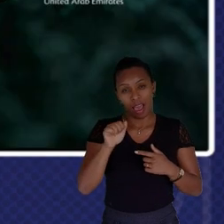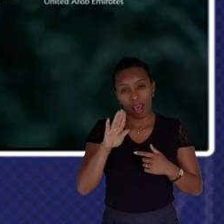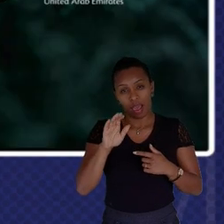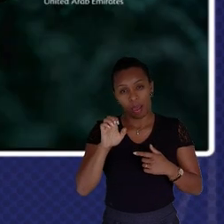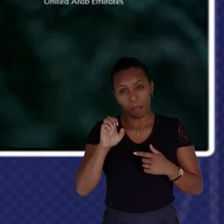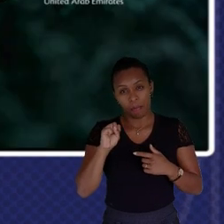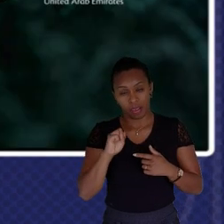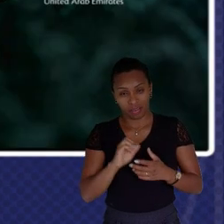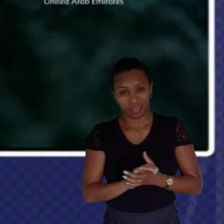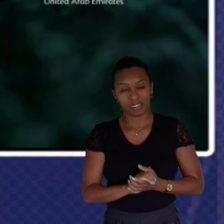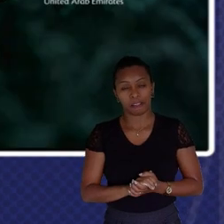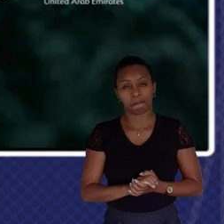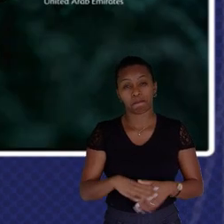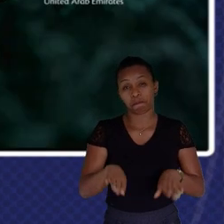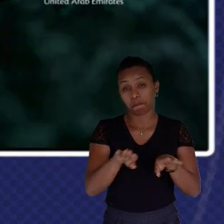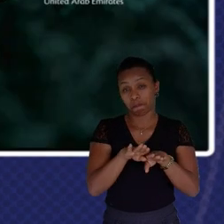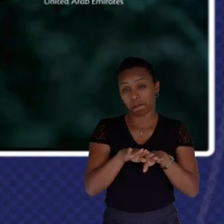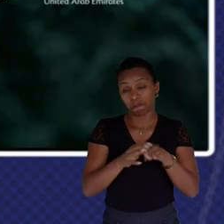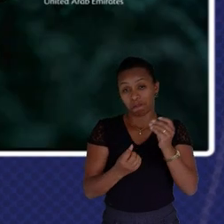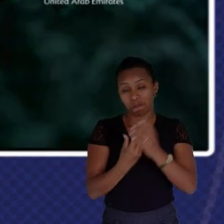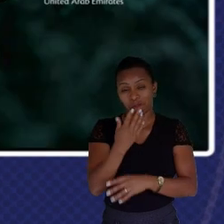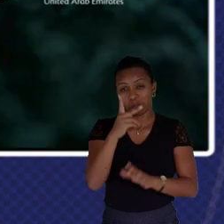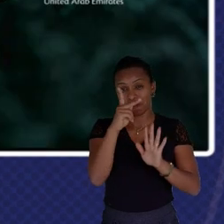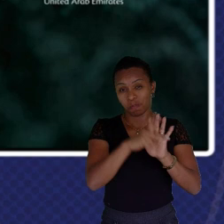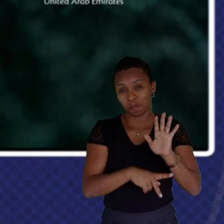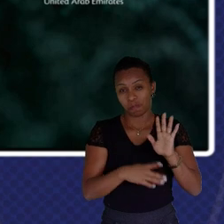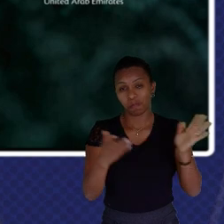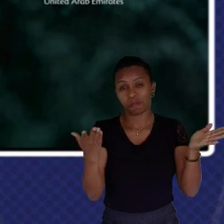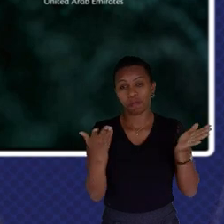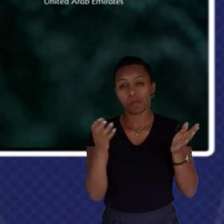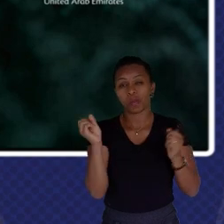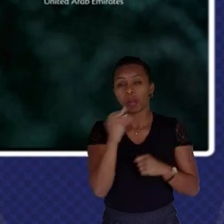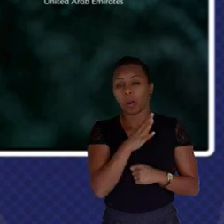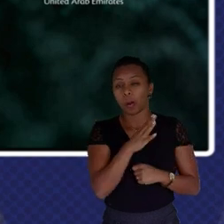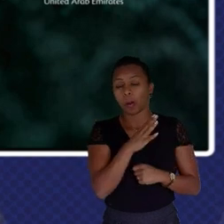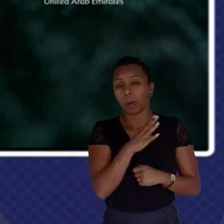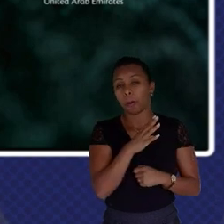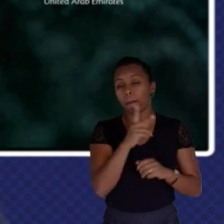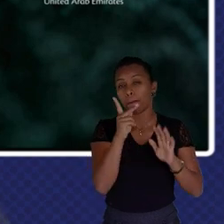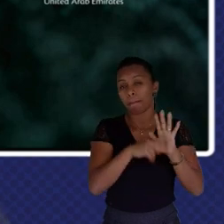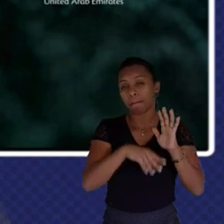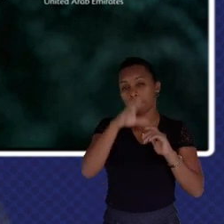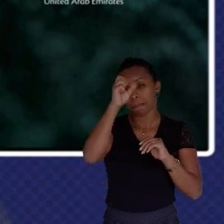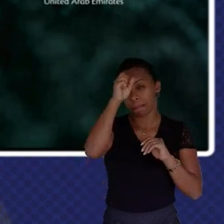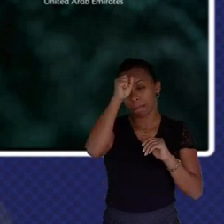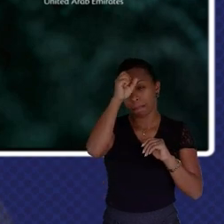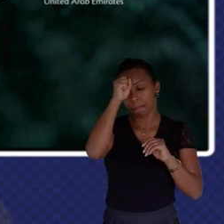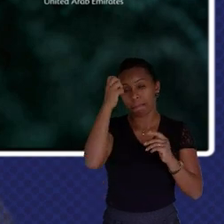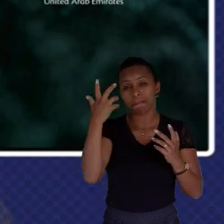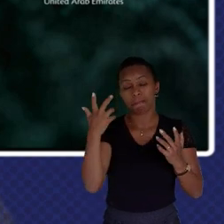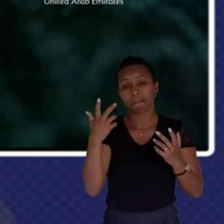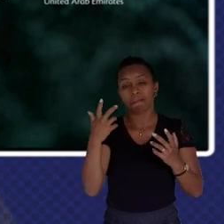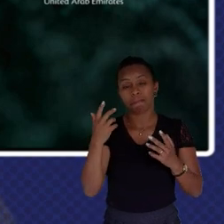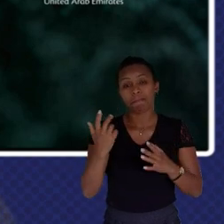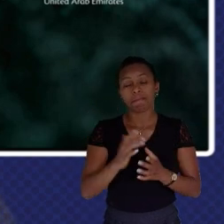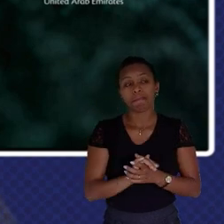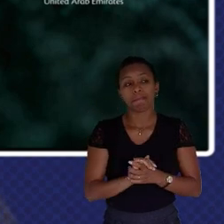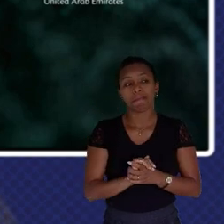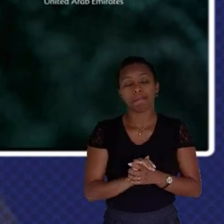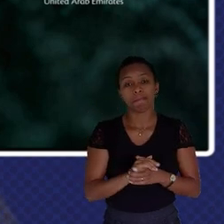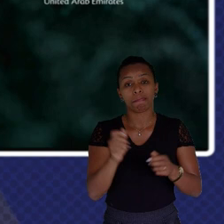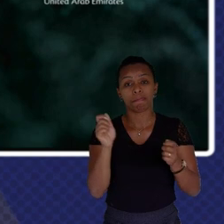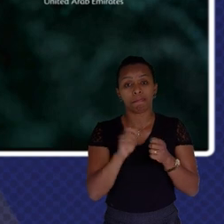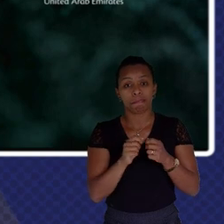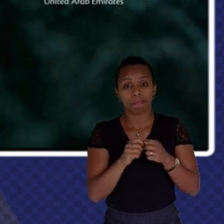We also launched a program Recently it's called the Moonshot Apprenticeship Program And we had a global call-out To get the